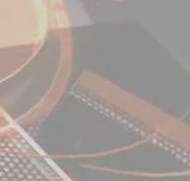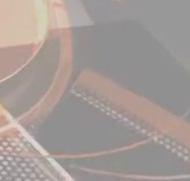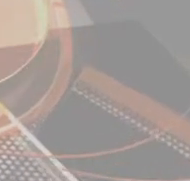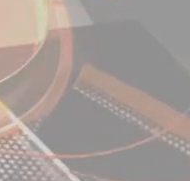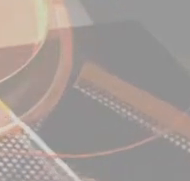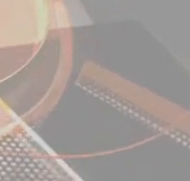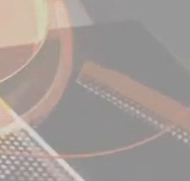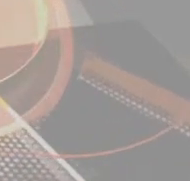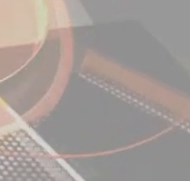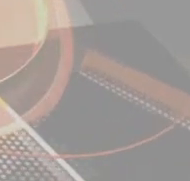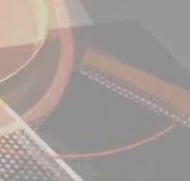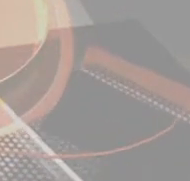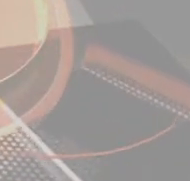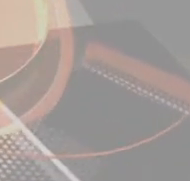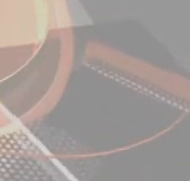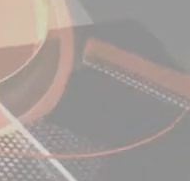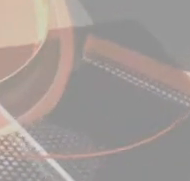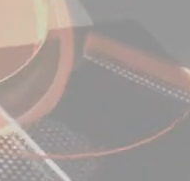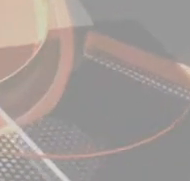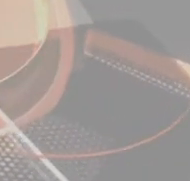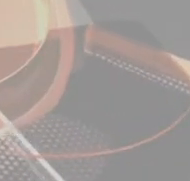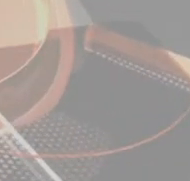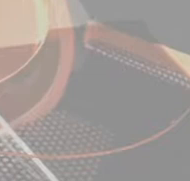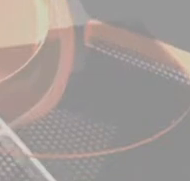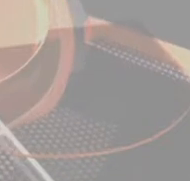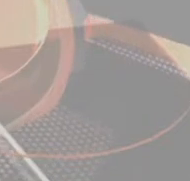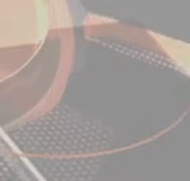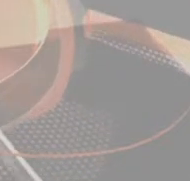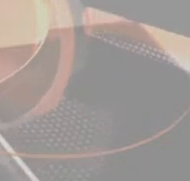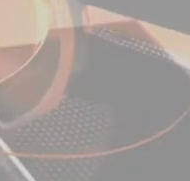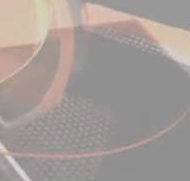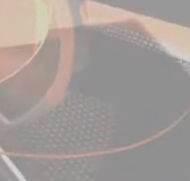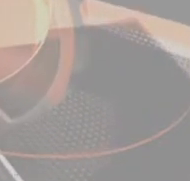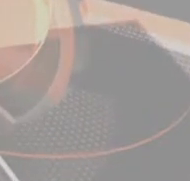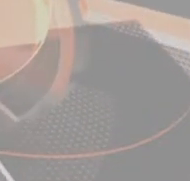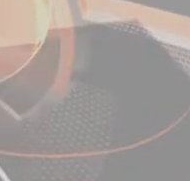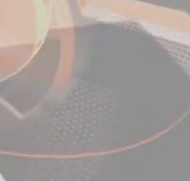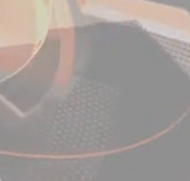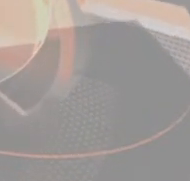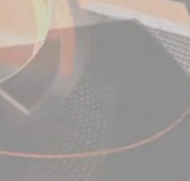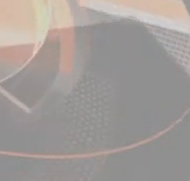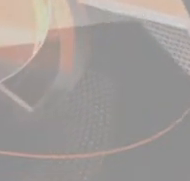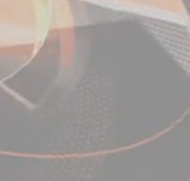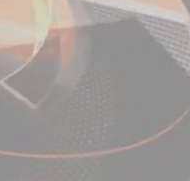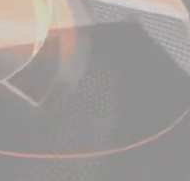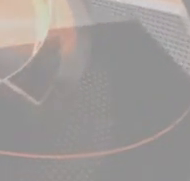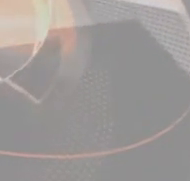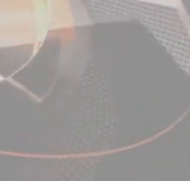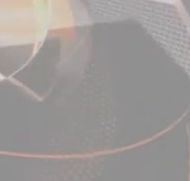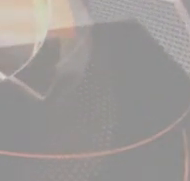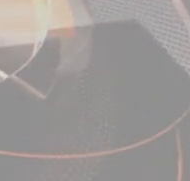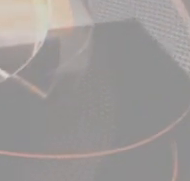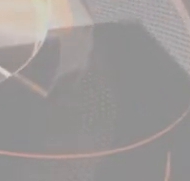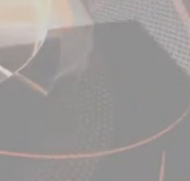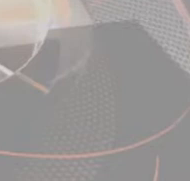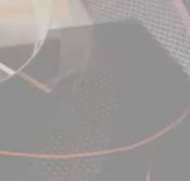straight away. President of Room 70 has assured head teachers that the salaries of science teachers are to be